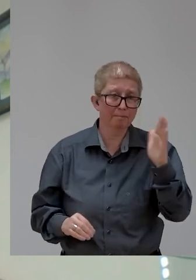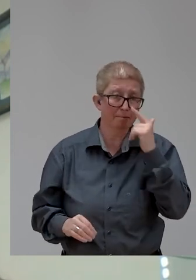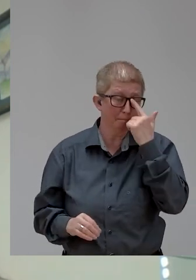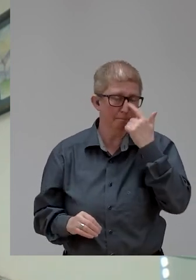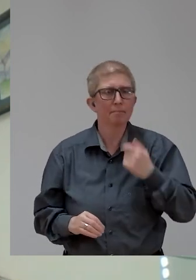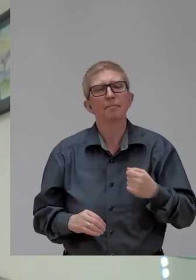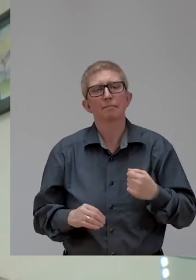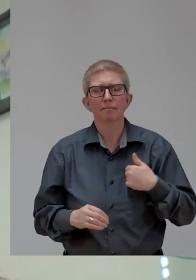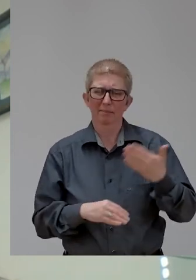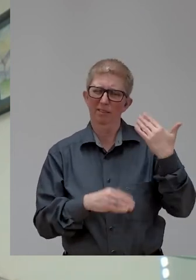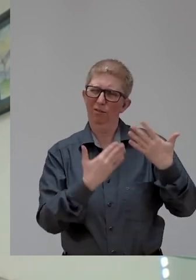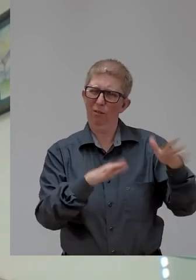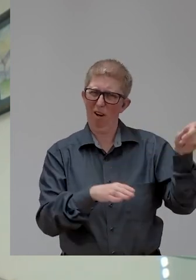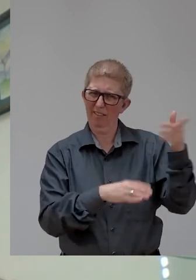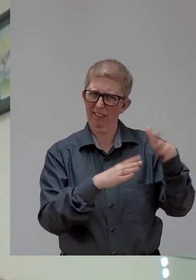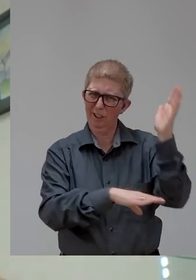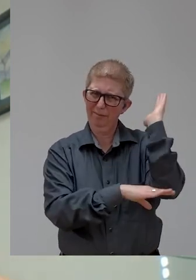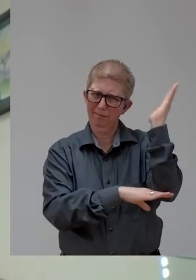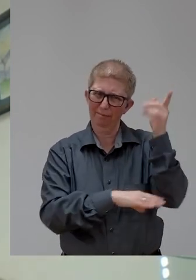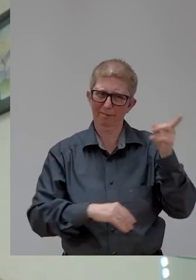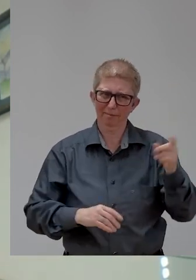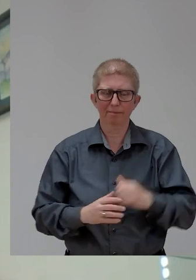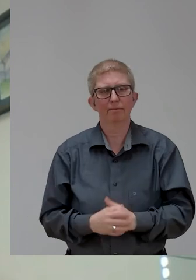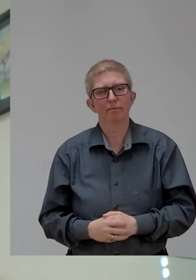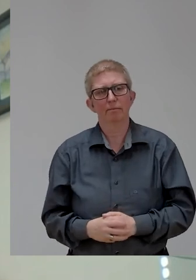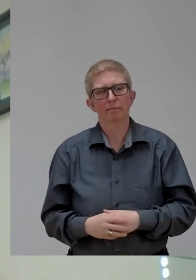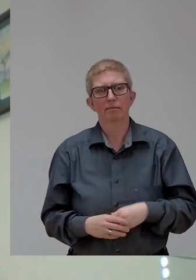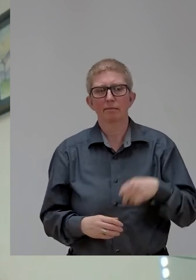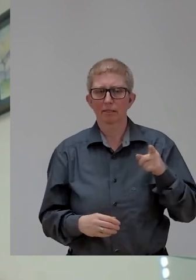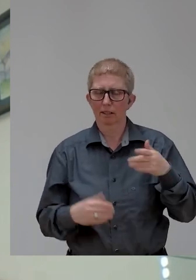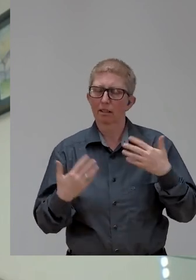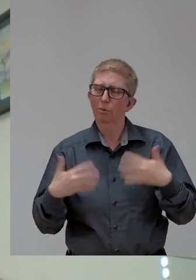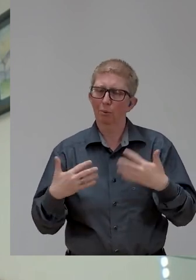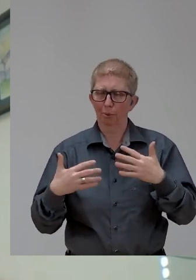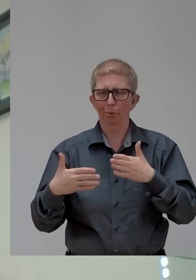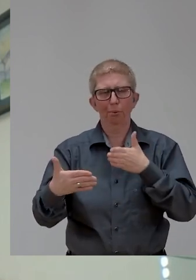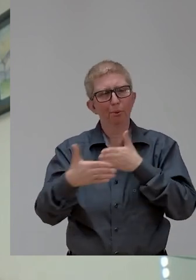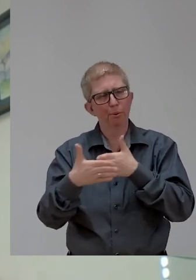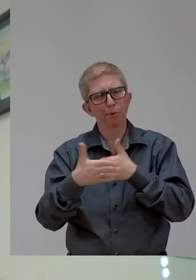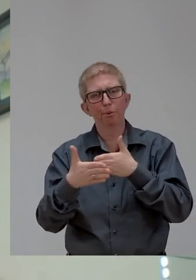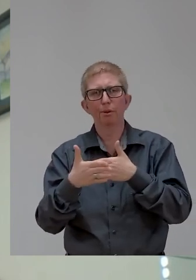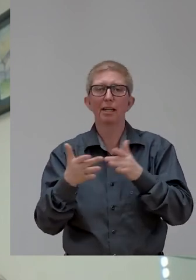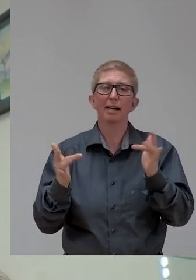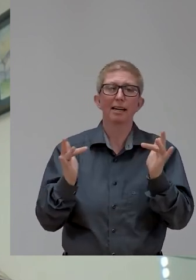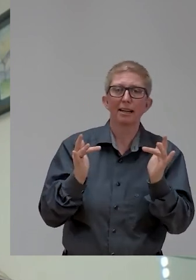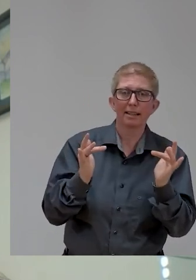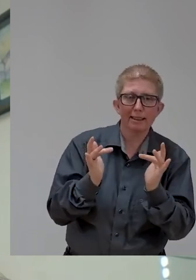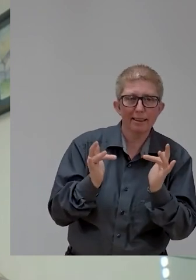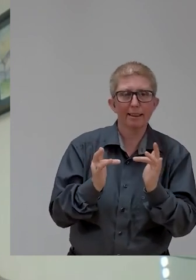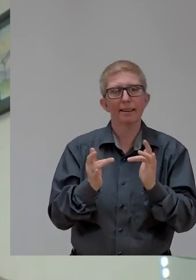really, it's really a barrier. technology, ICTs, everything can't change that. You have to make,